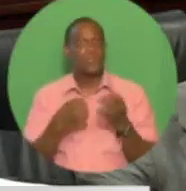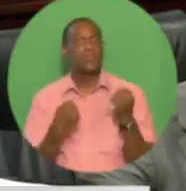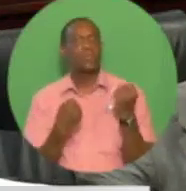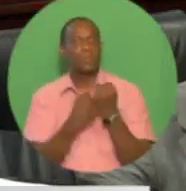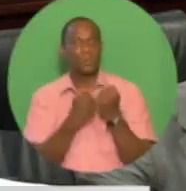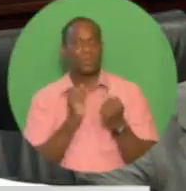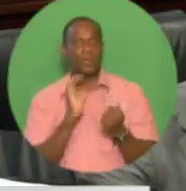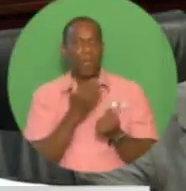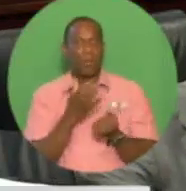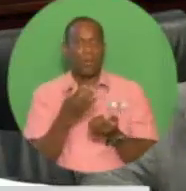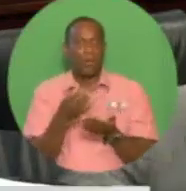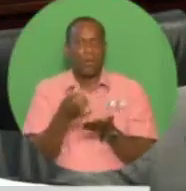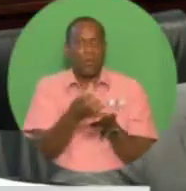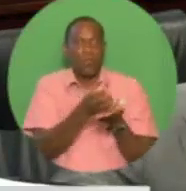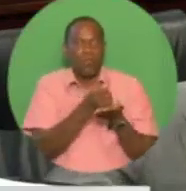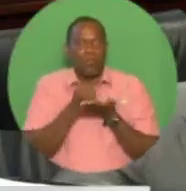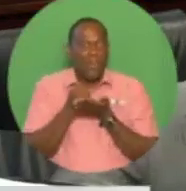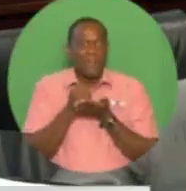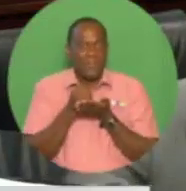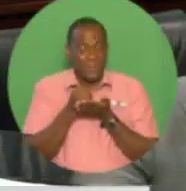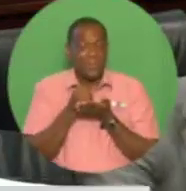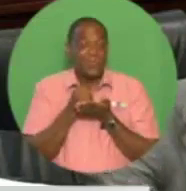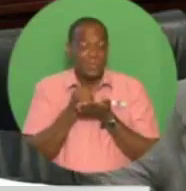did not increase our national debt.